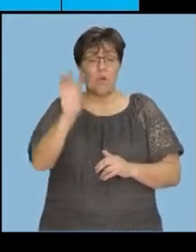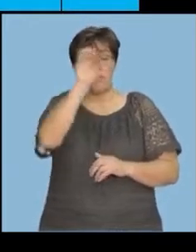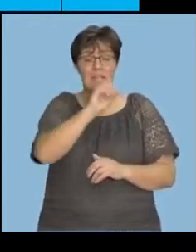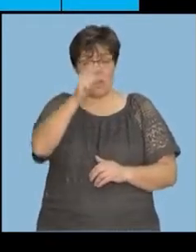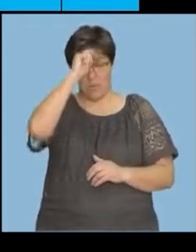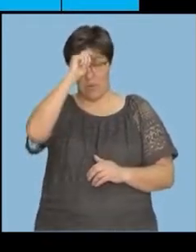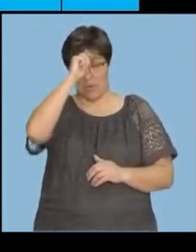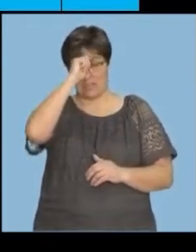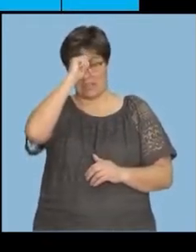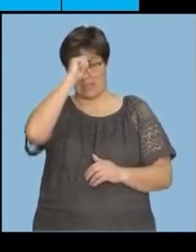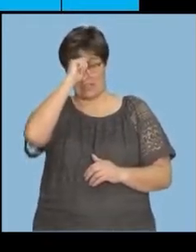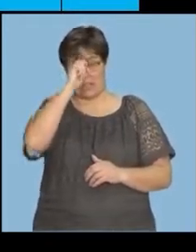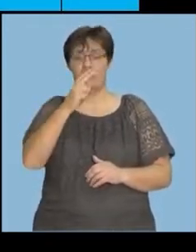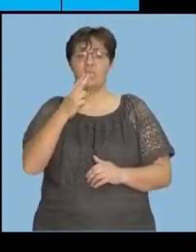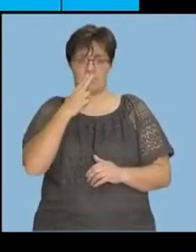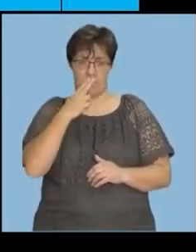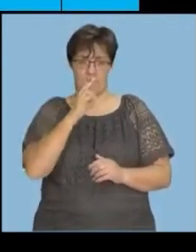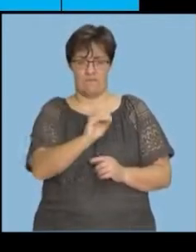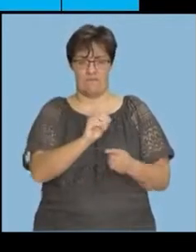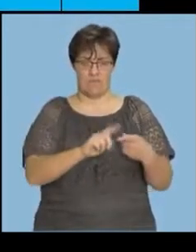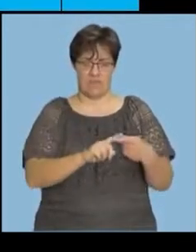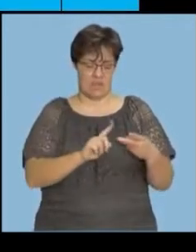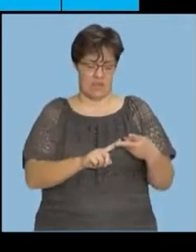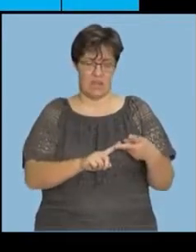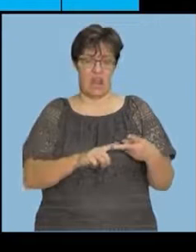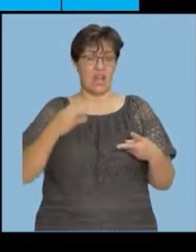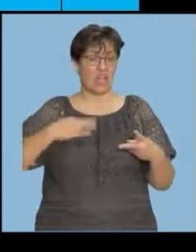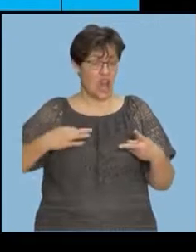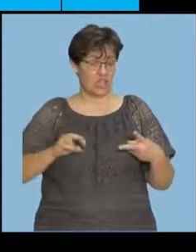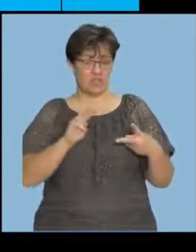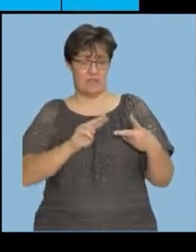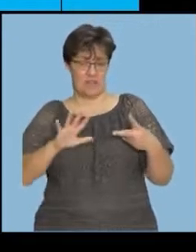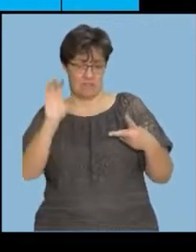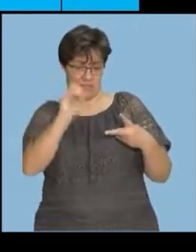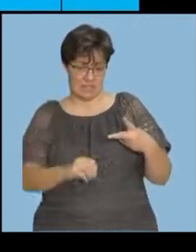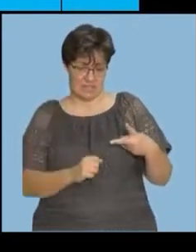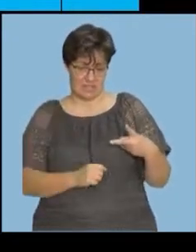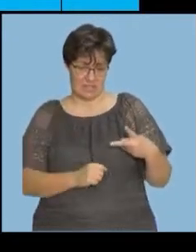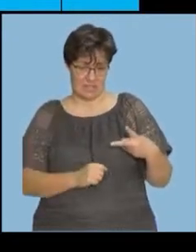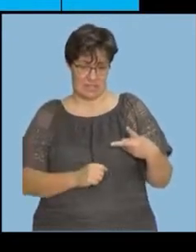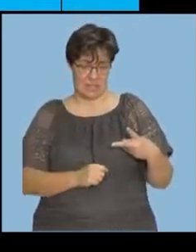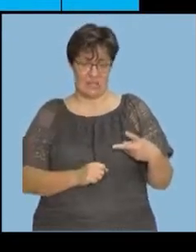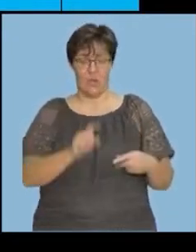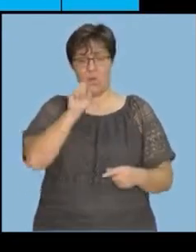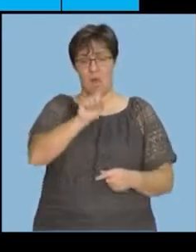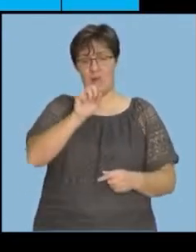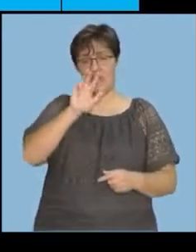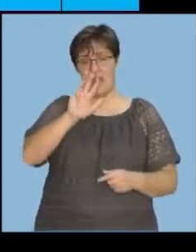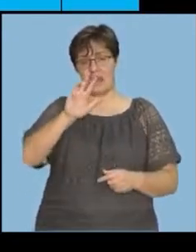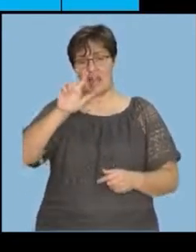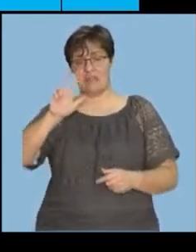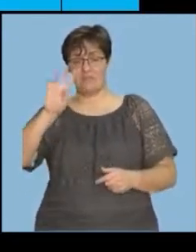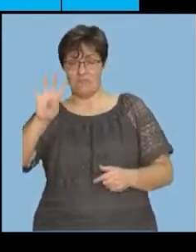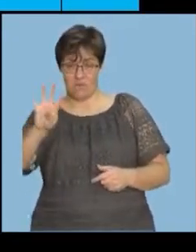smoking and about 25% of girls. 1984, we can